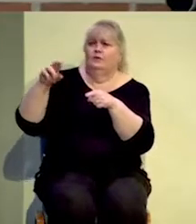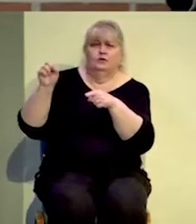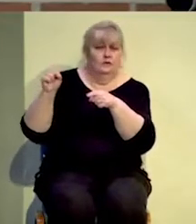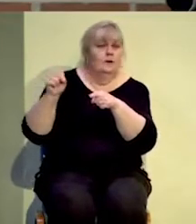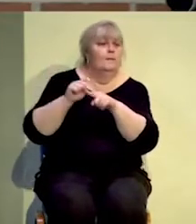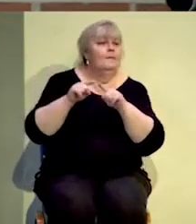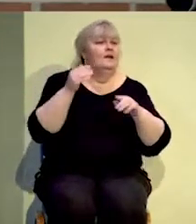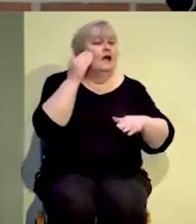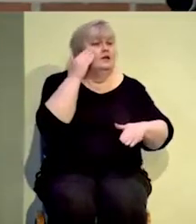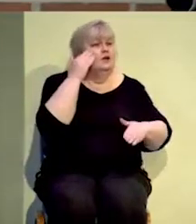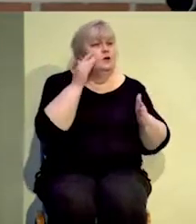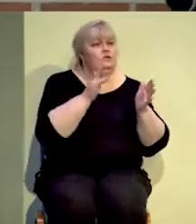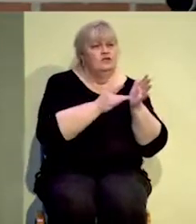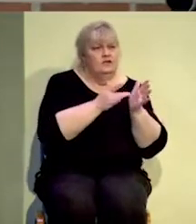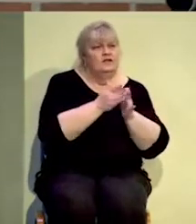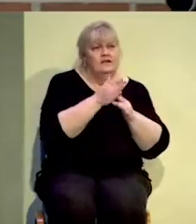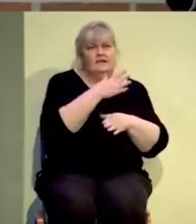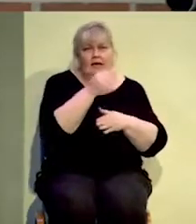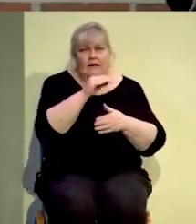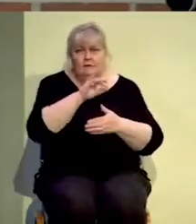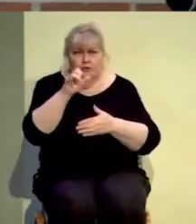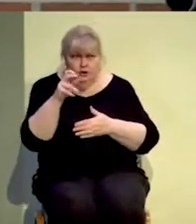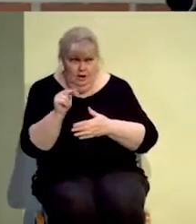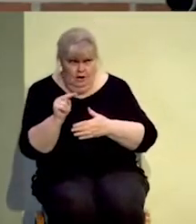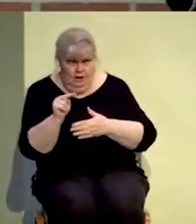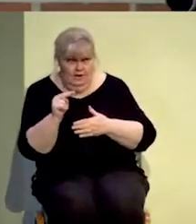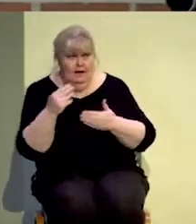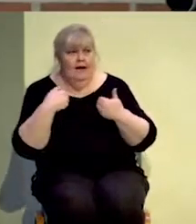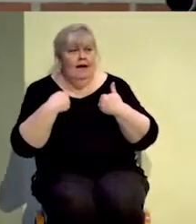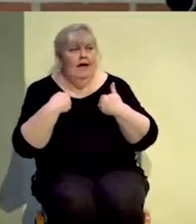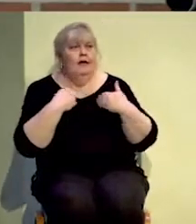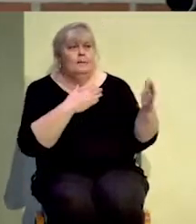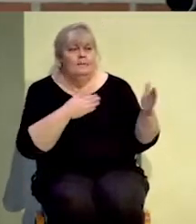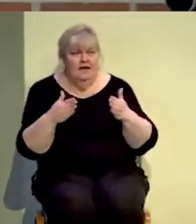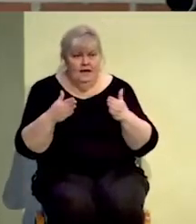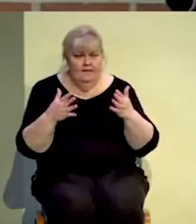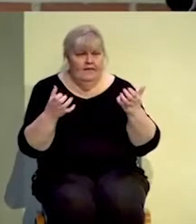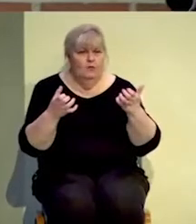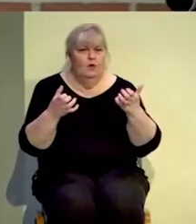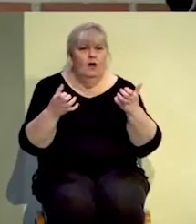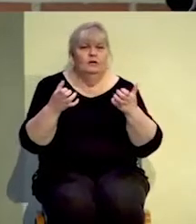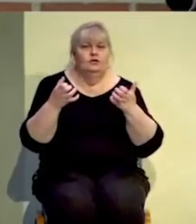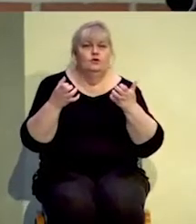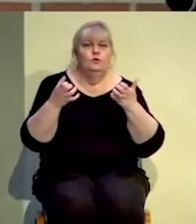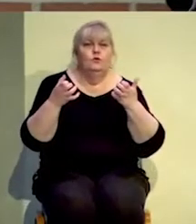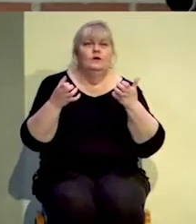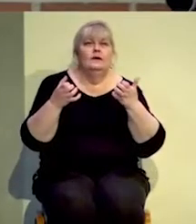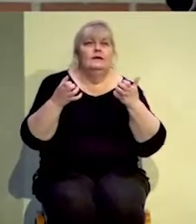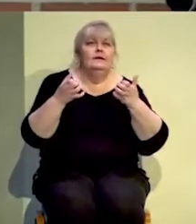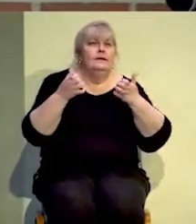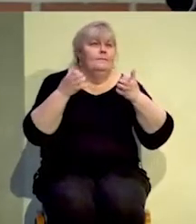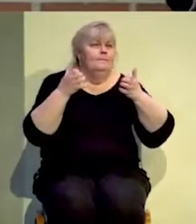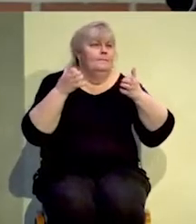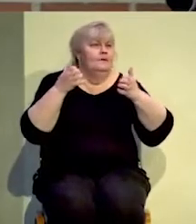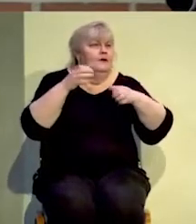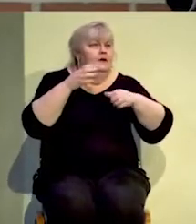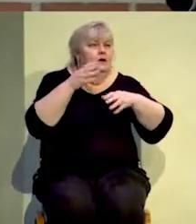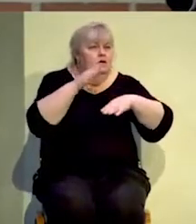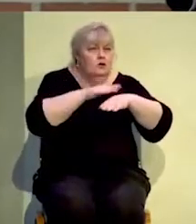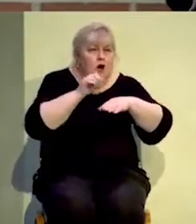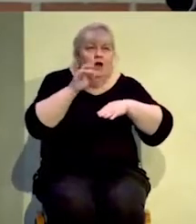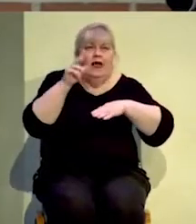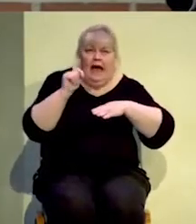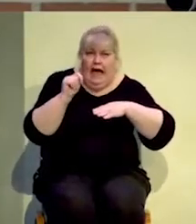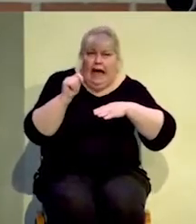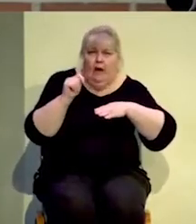Jesus and John both had a mission. They wanted to call out the Phariseeism. They wanted to call out the hypocrisy